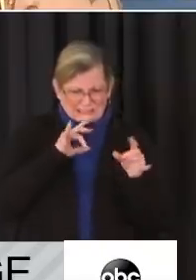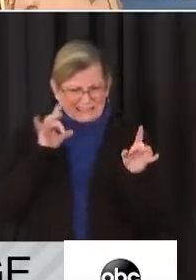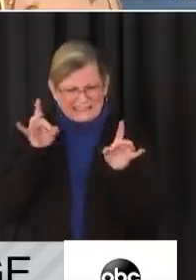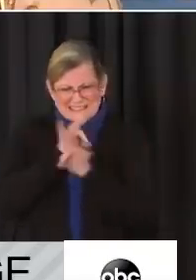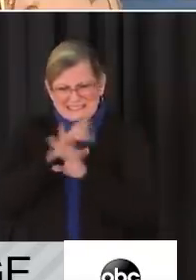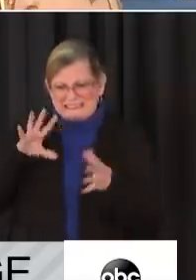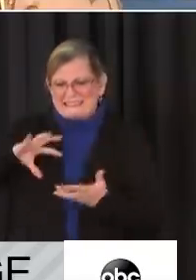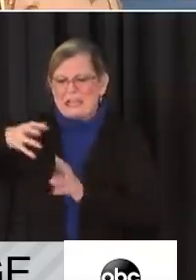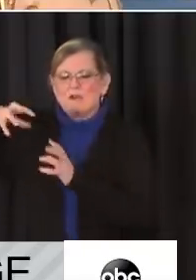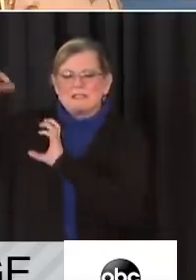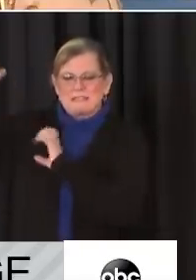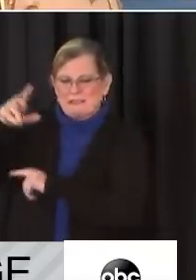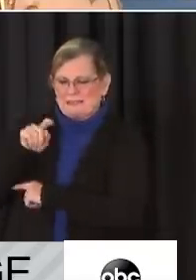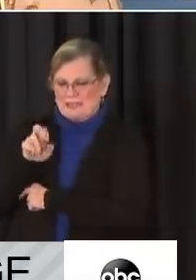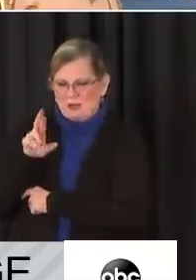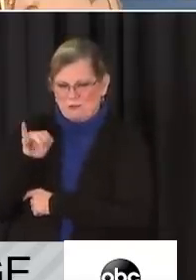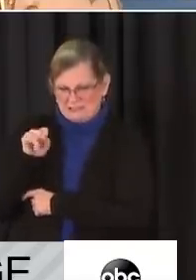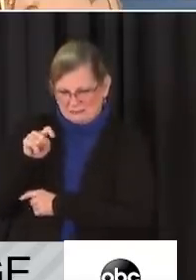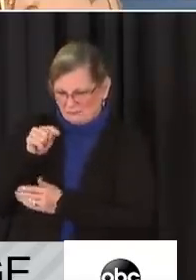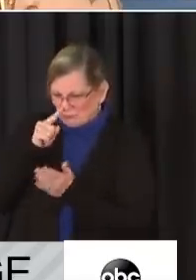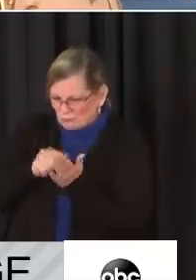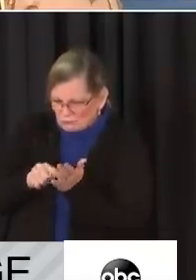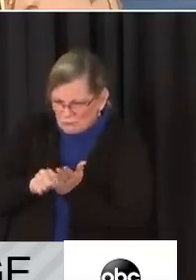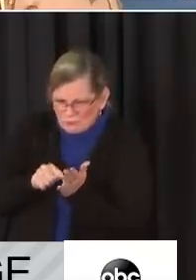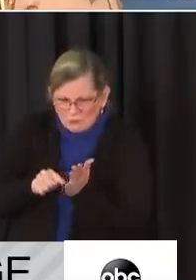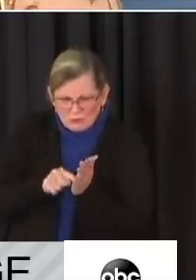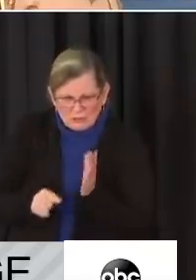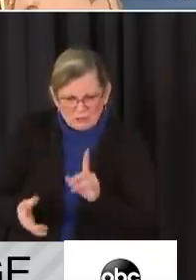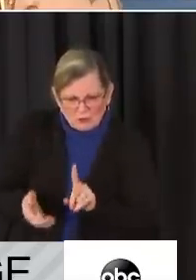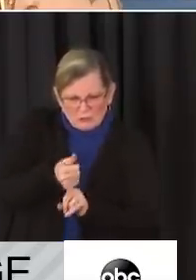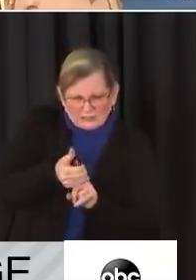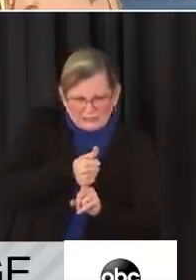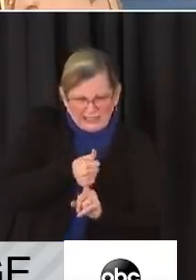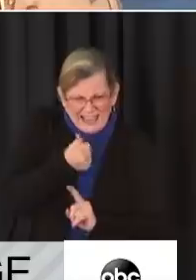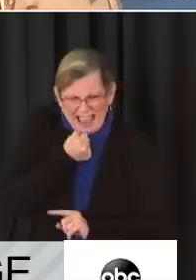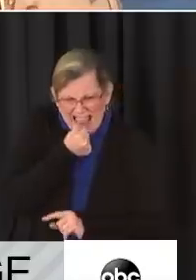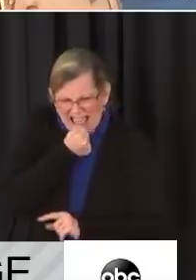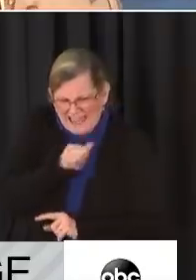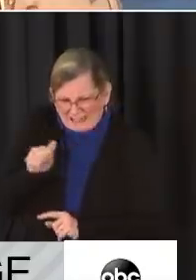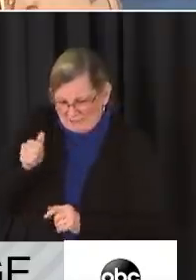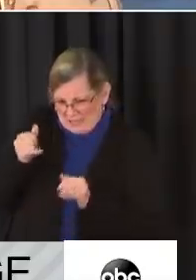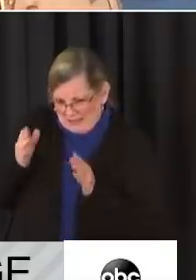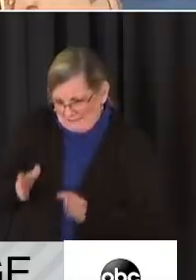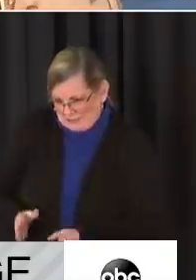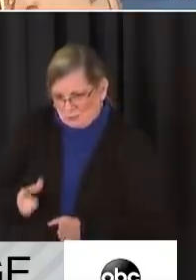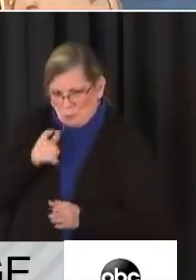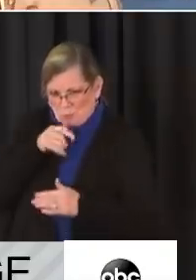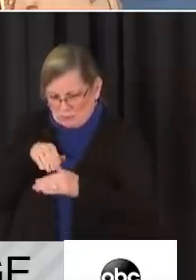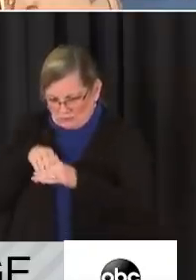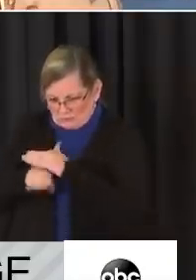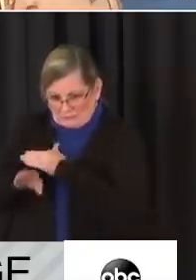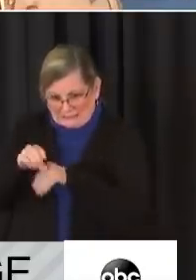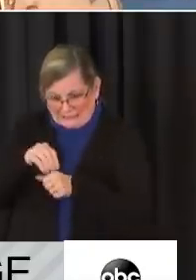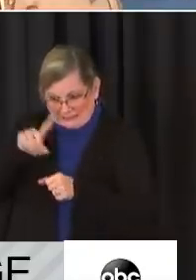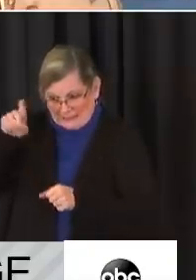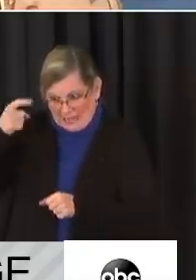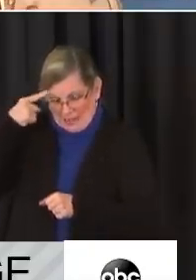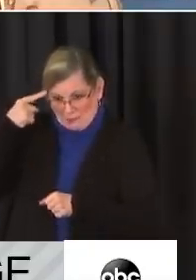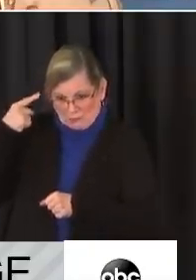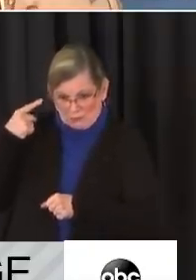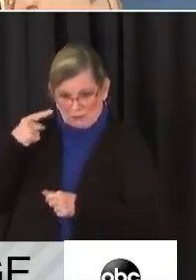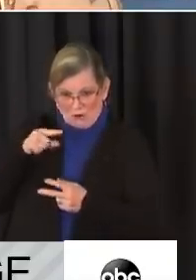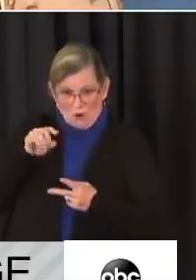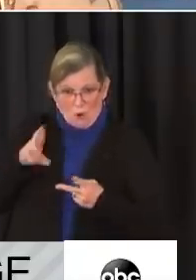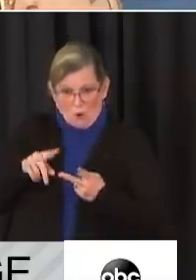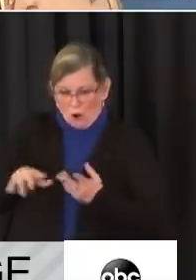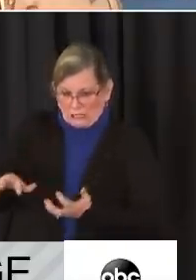investigate, arrest, and prosecute any individual who entered the Capitol, destroyed property, or incited